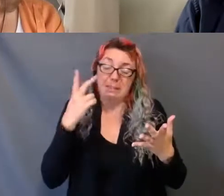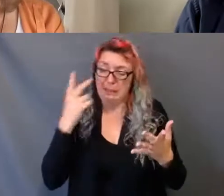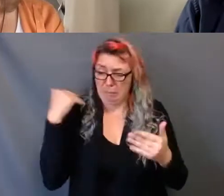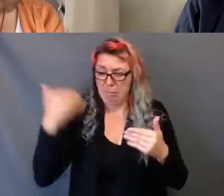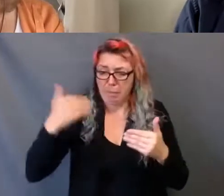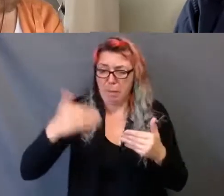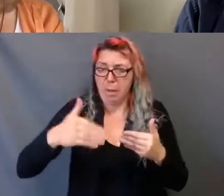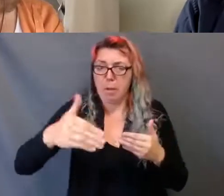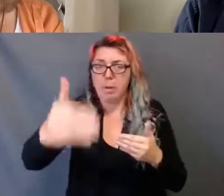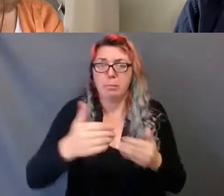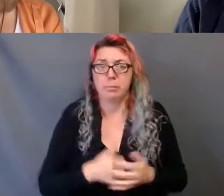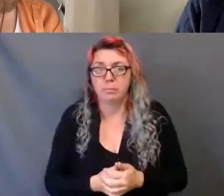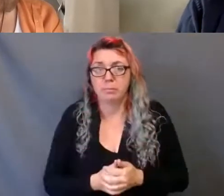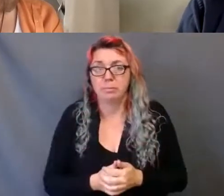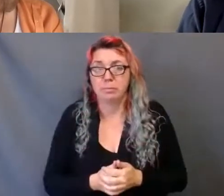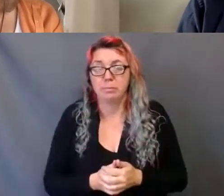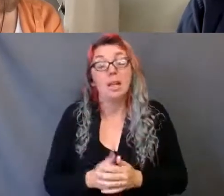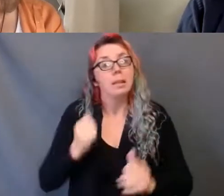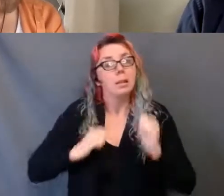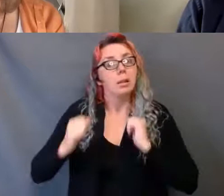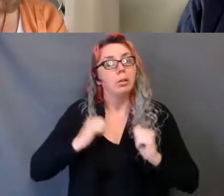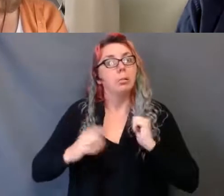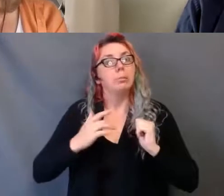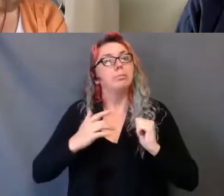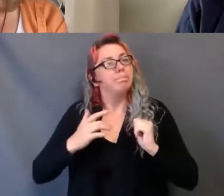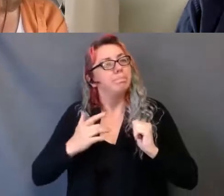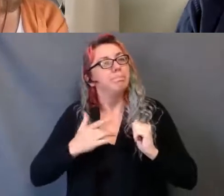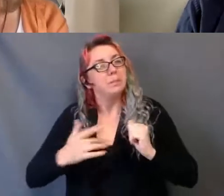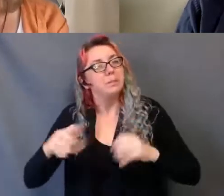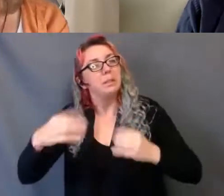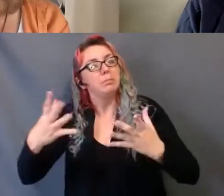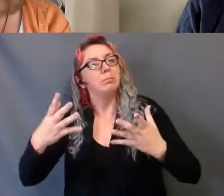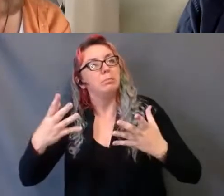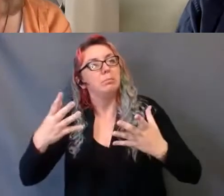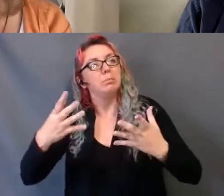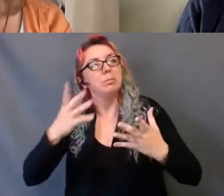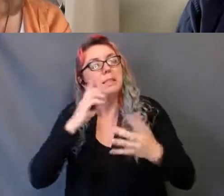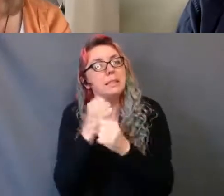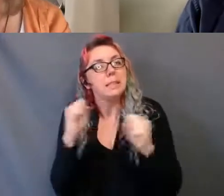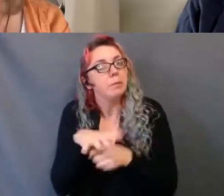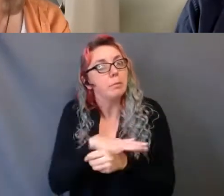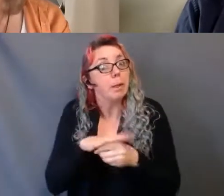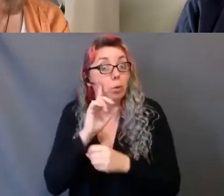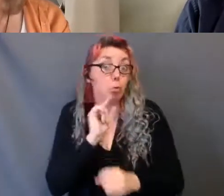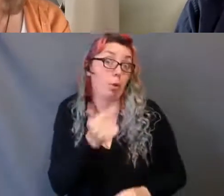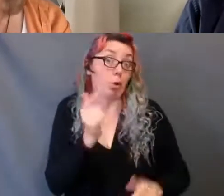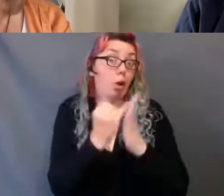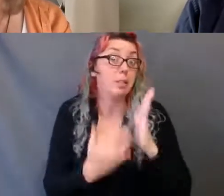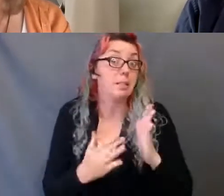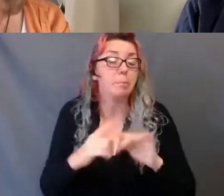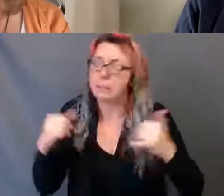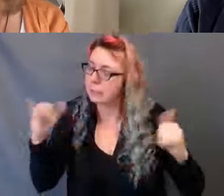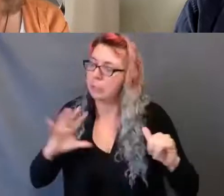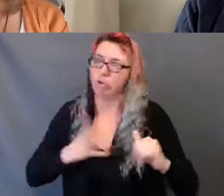place for queer artists and expression. But even here, transphobia and gender violence can exist, and we must always